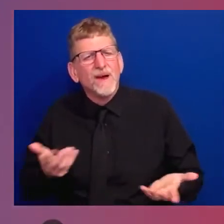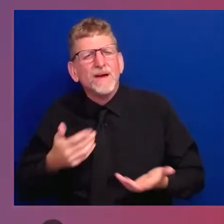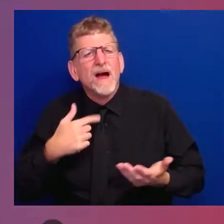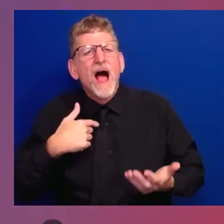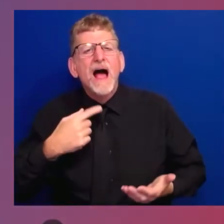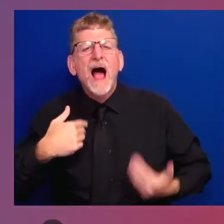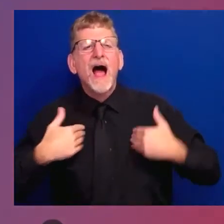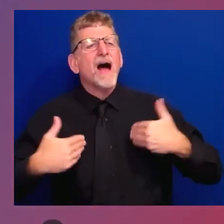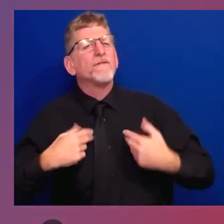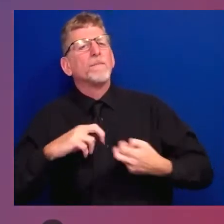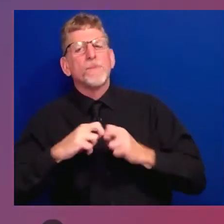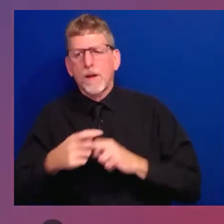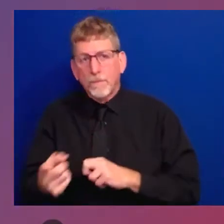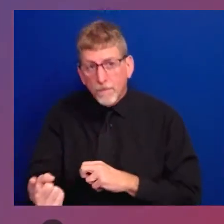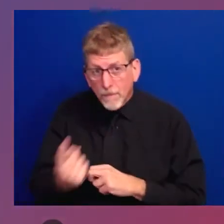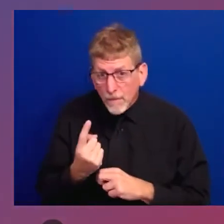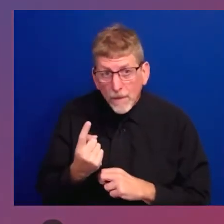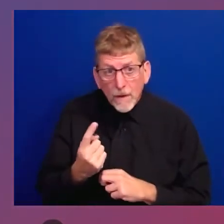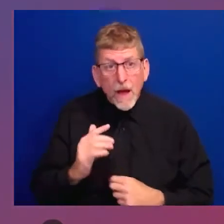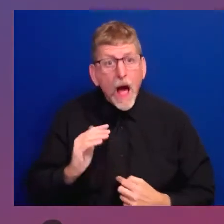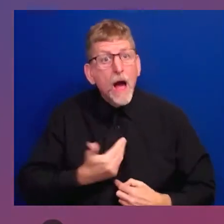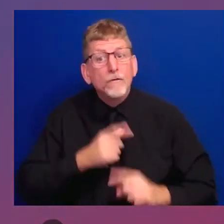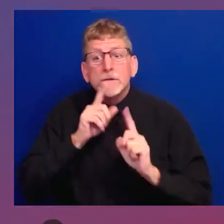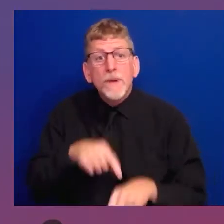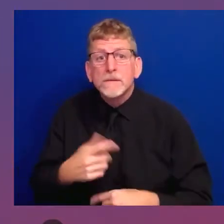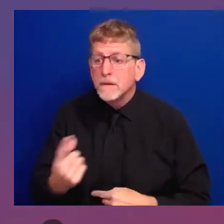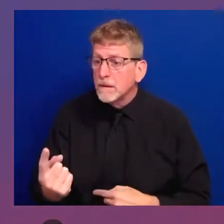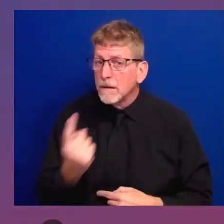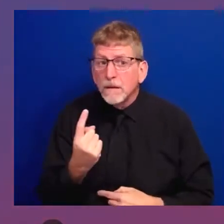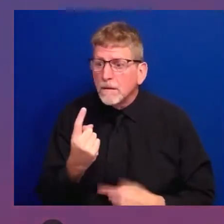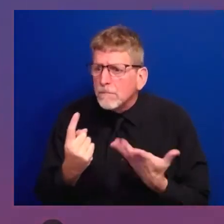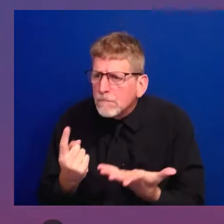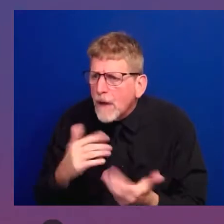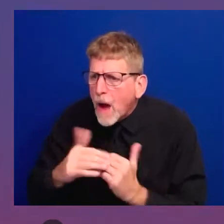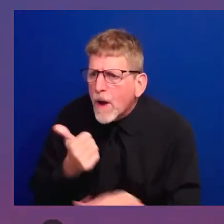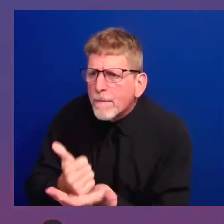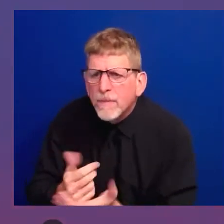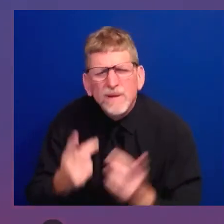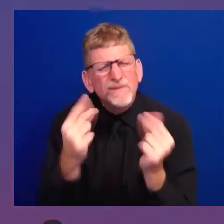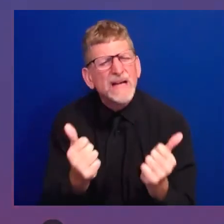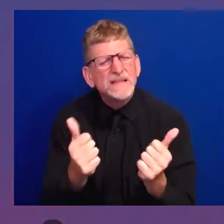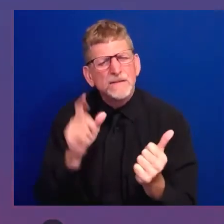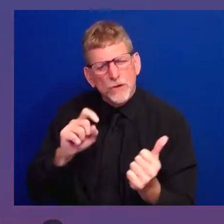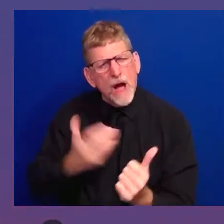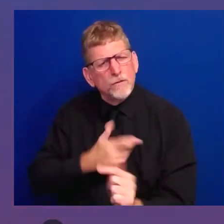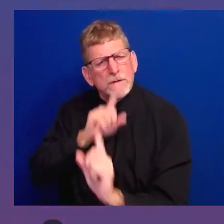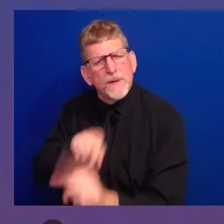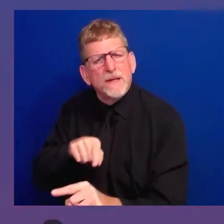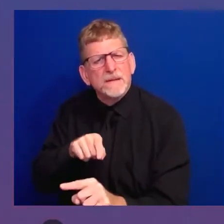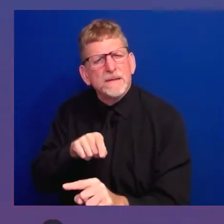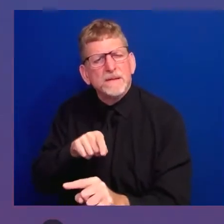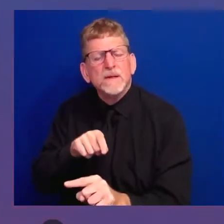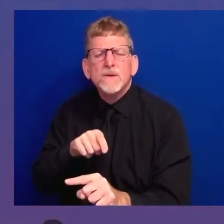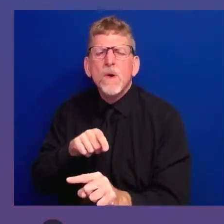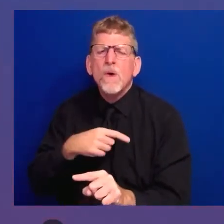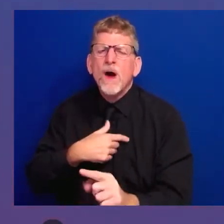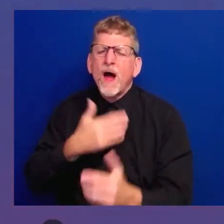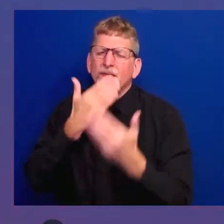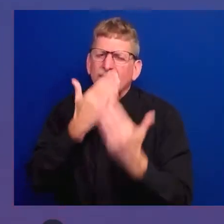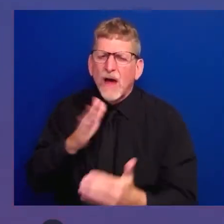And so, I thank you for your service. I thank you for all of you who are here for your service.